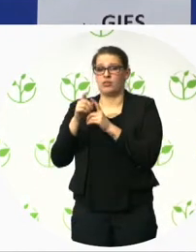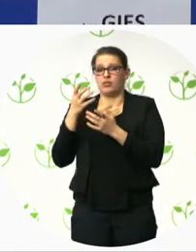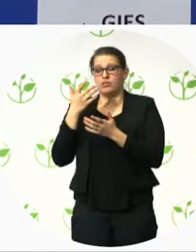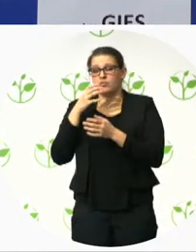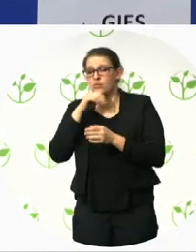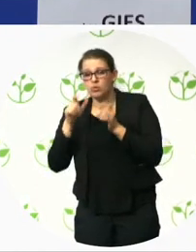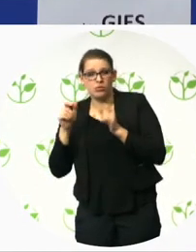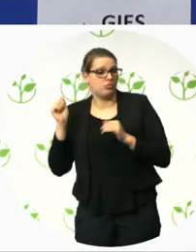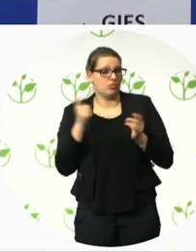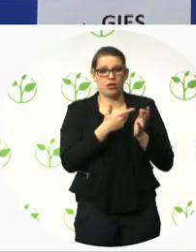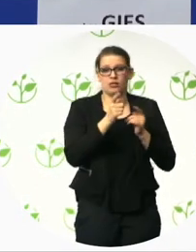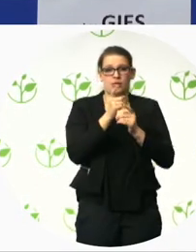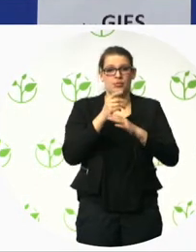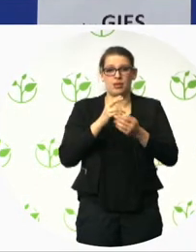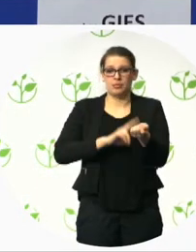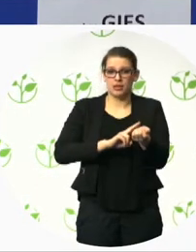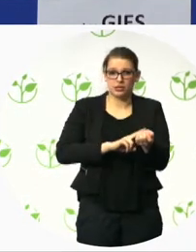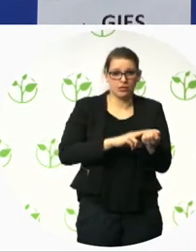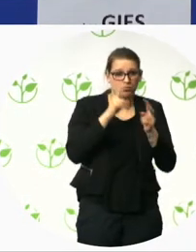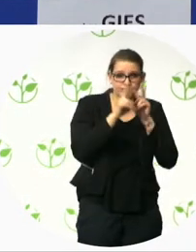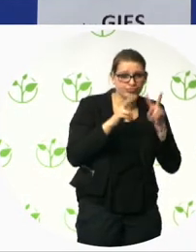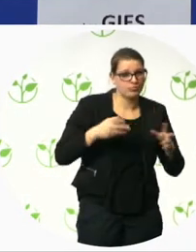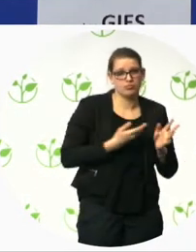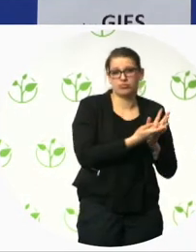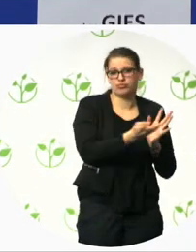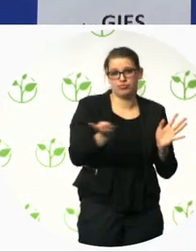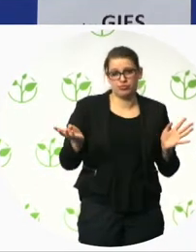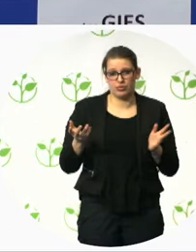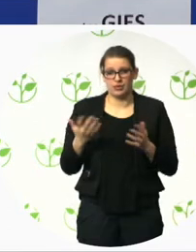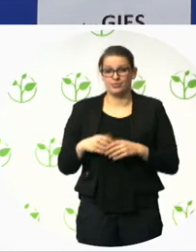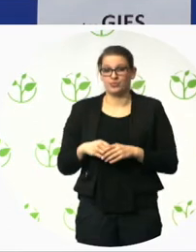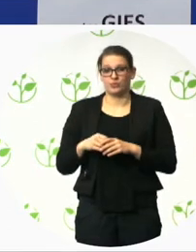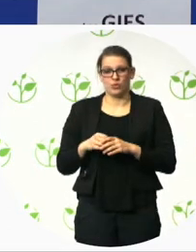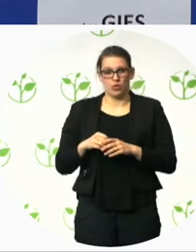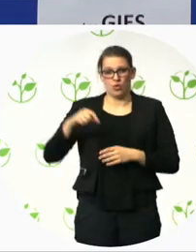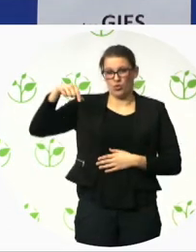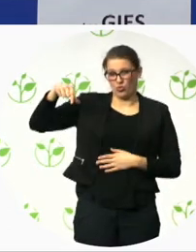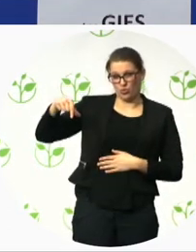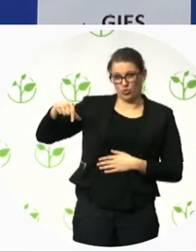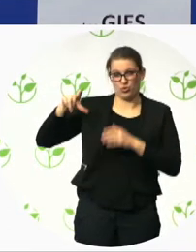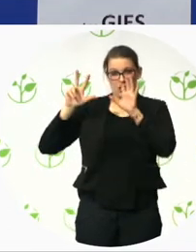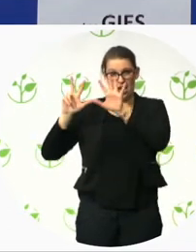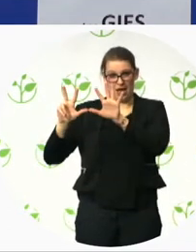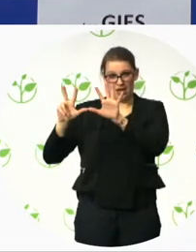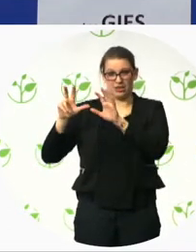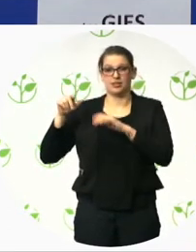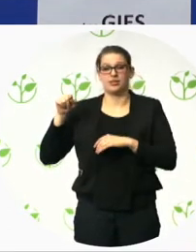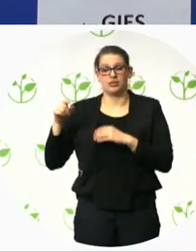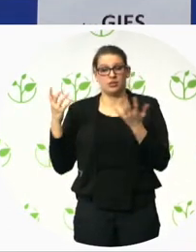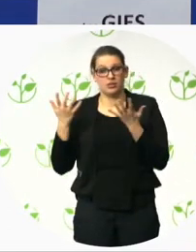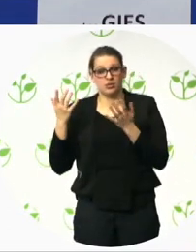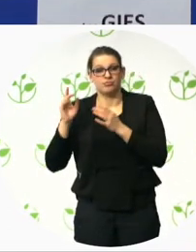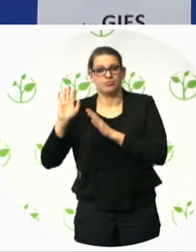Q8 is a neighborhood development project in Hamburg. As you can see on a little map, there are different neighborhoods. And, mine